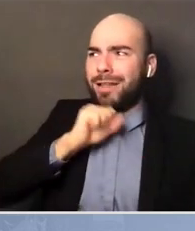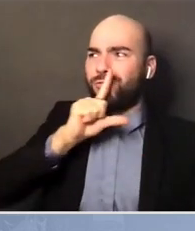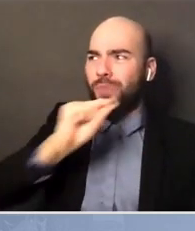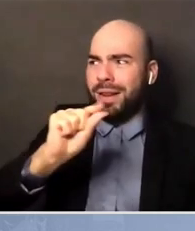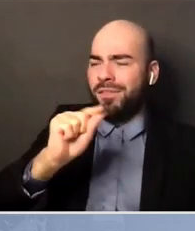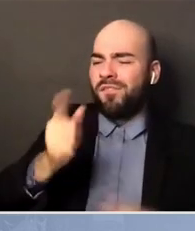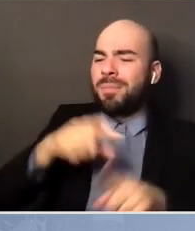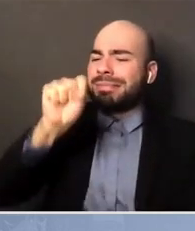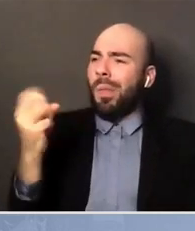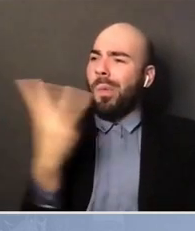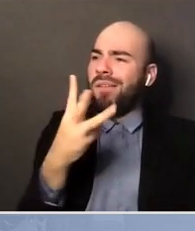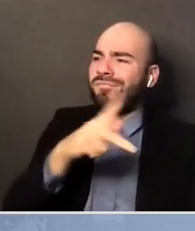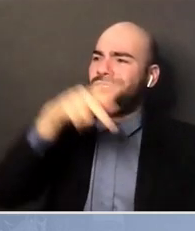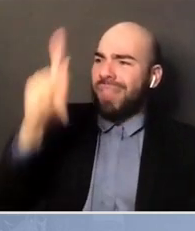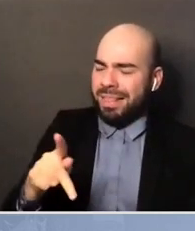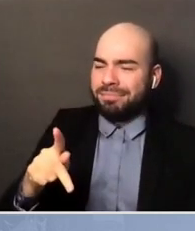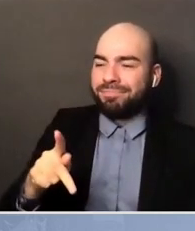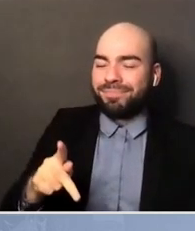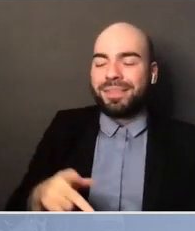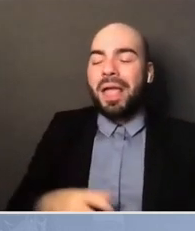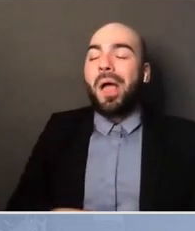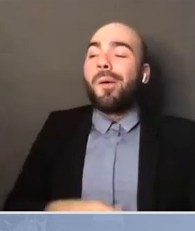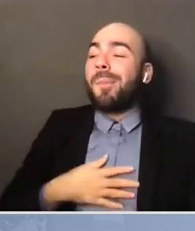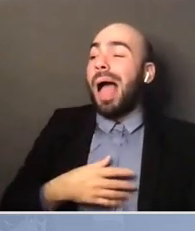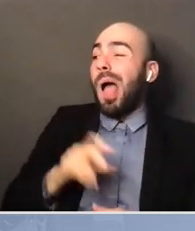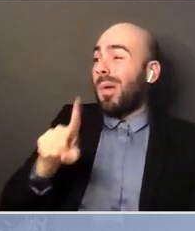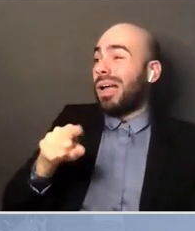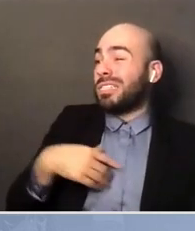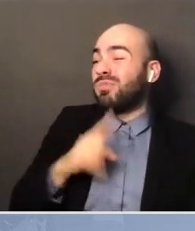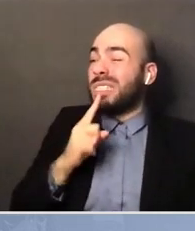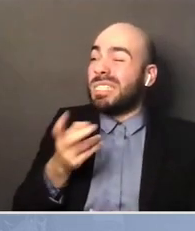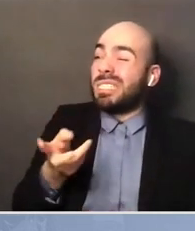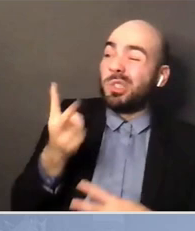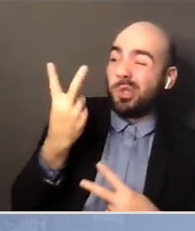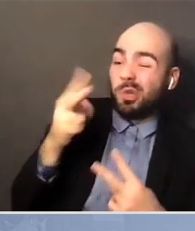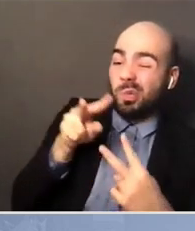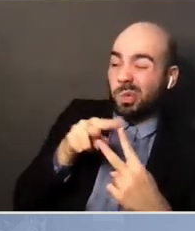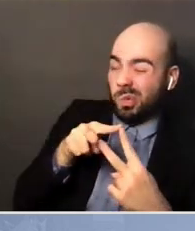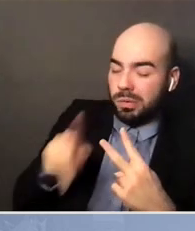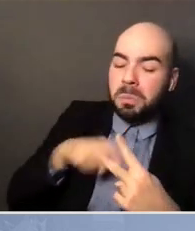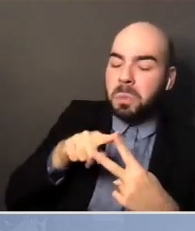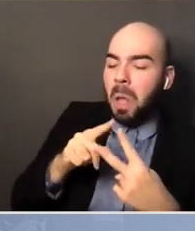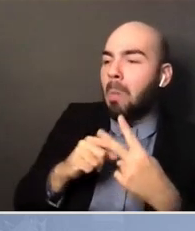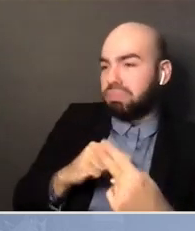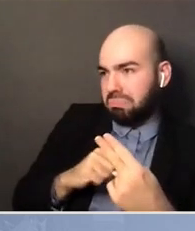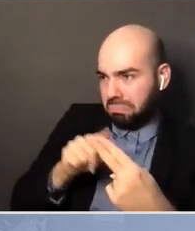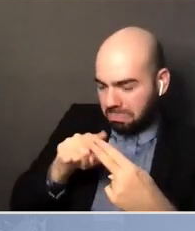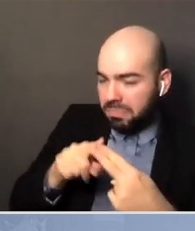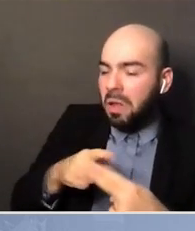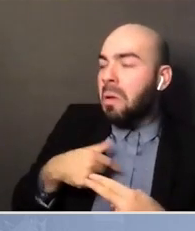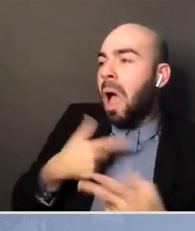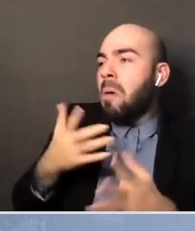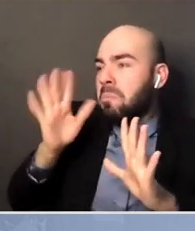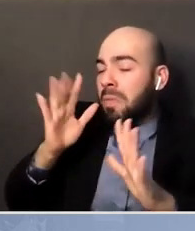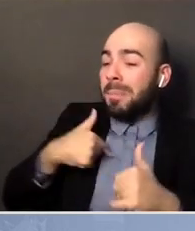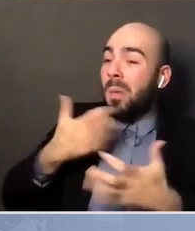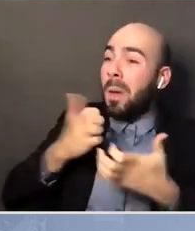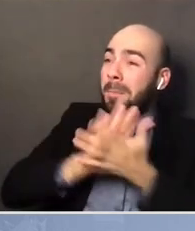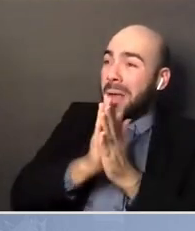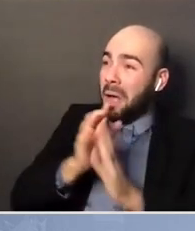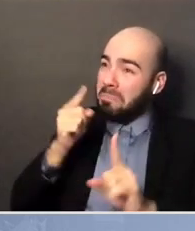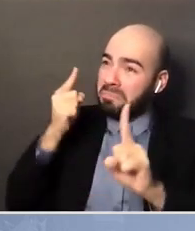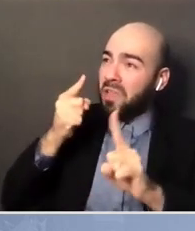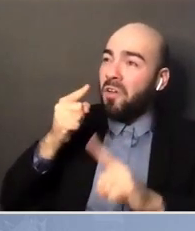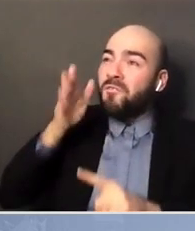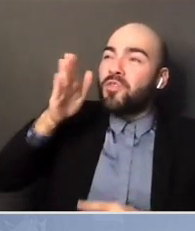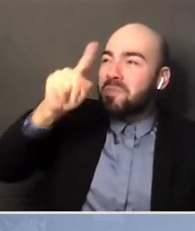my question is kind of two parts. But all in one is how would you tell an educator, as I want to be a future black male educator, how